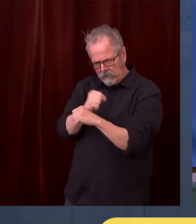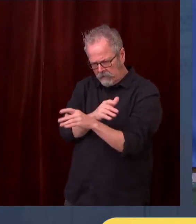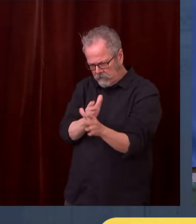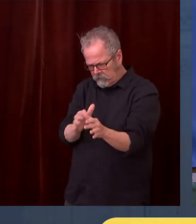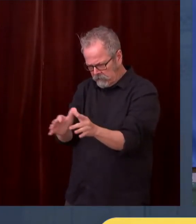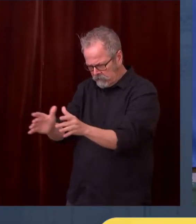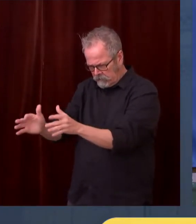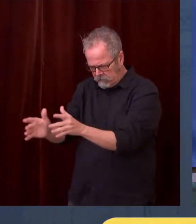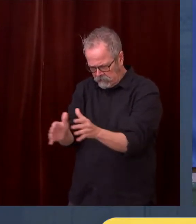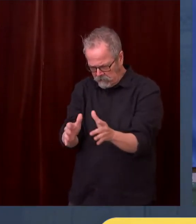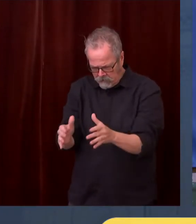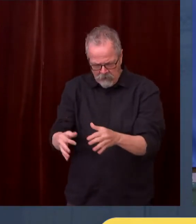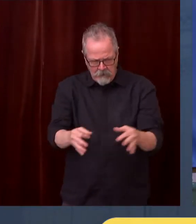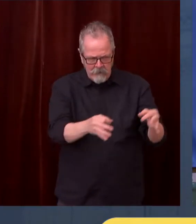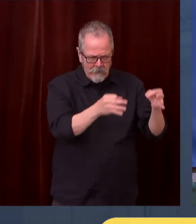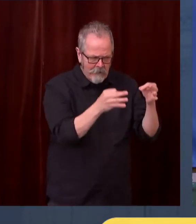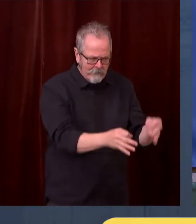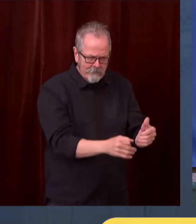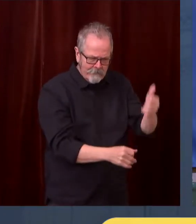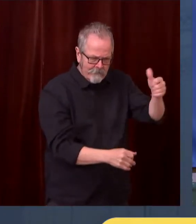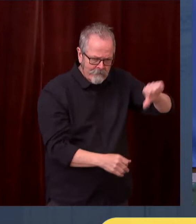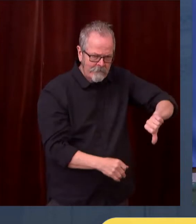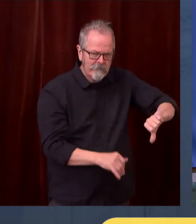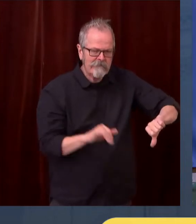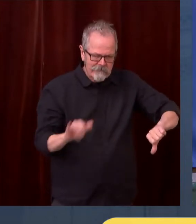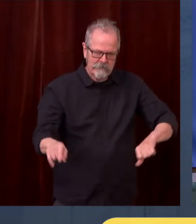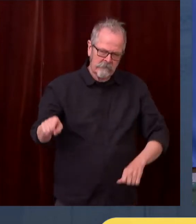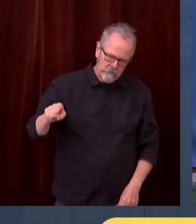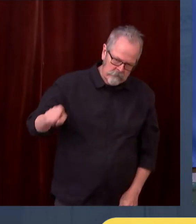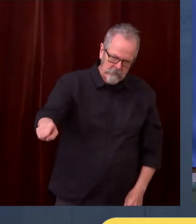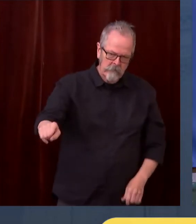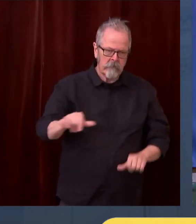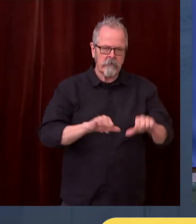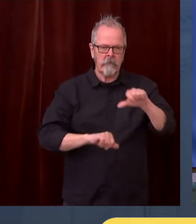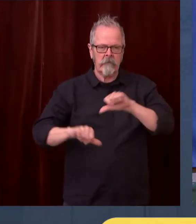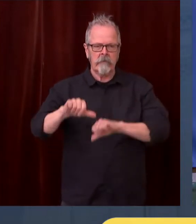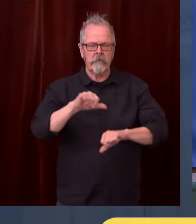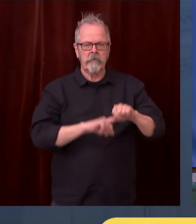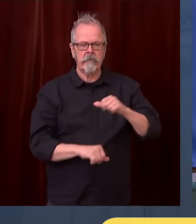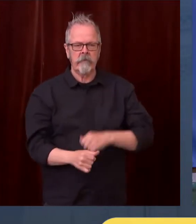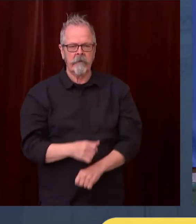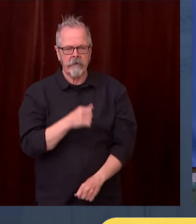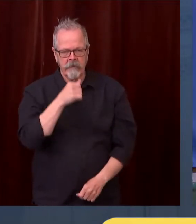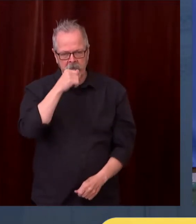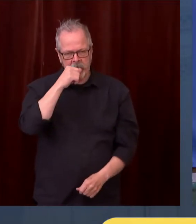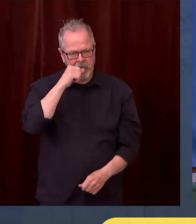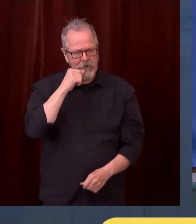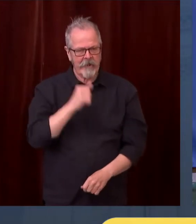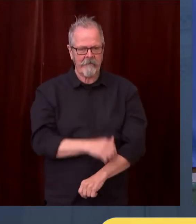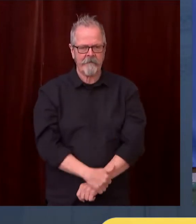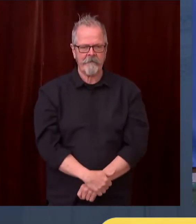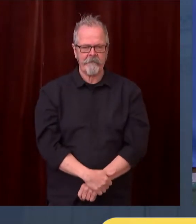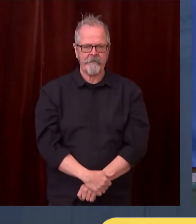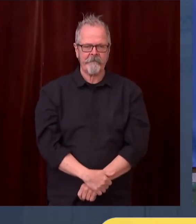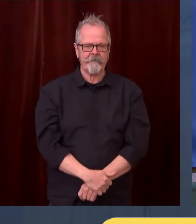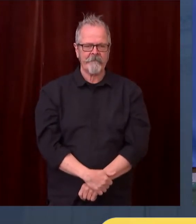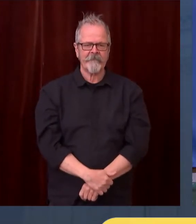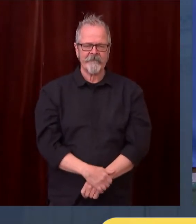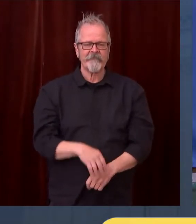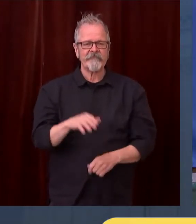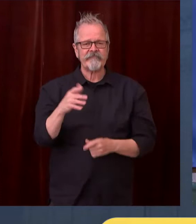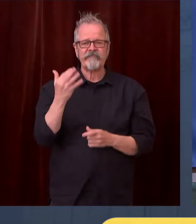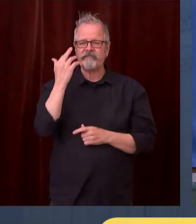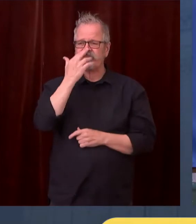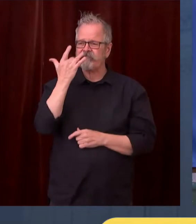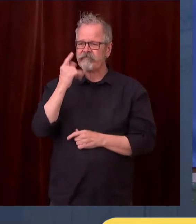one, there are more variants in our state. Those have been confirmed. The percentage of variants are